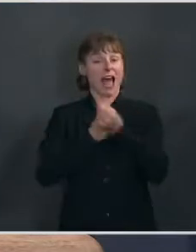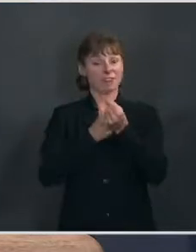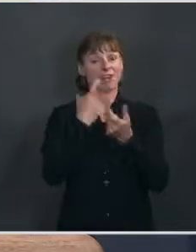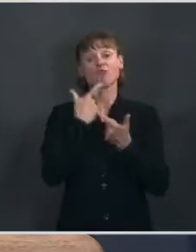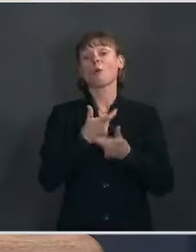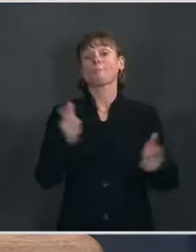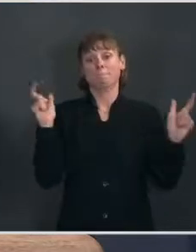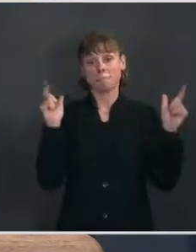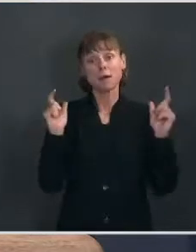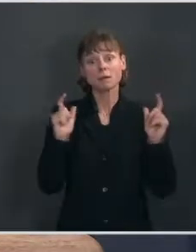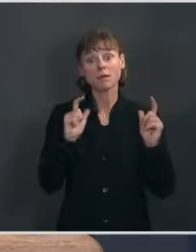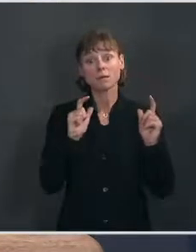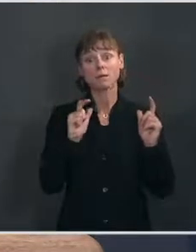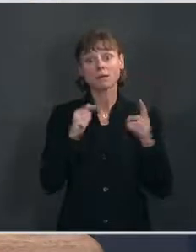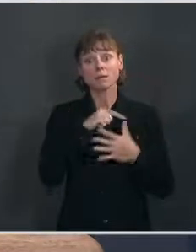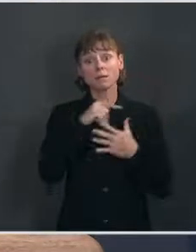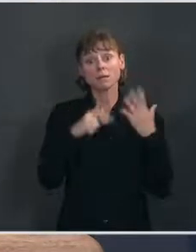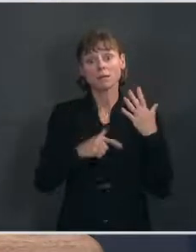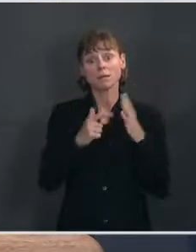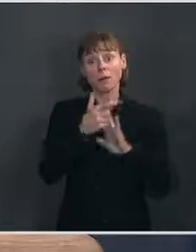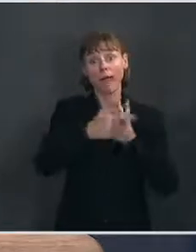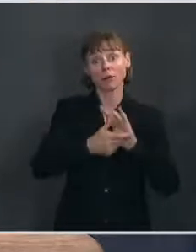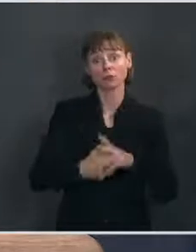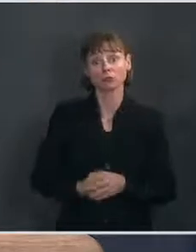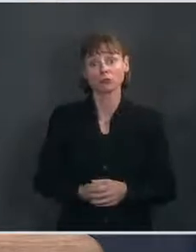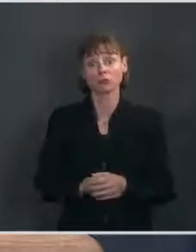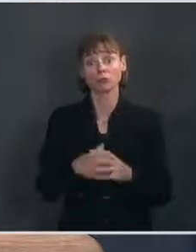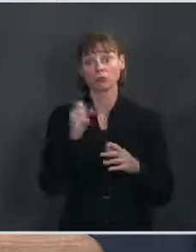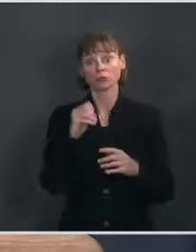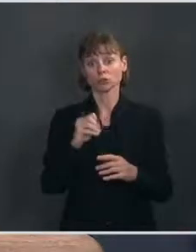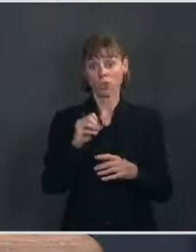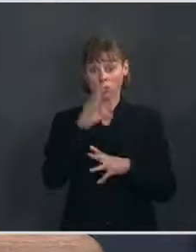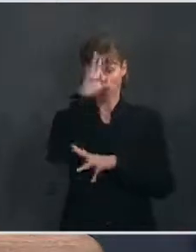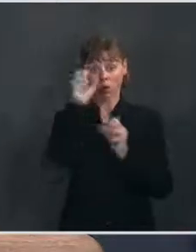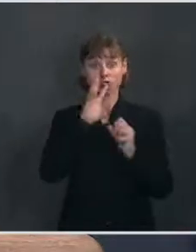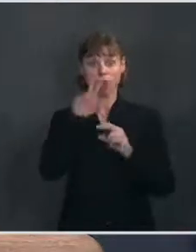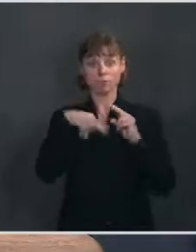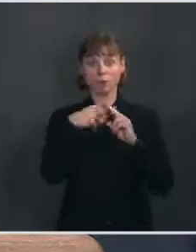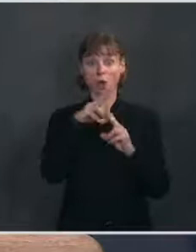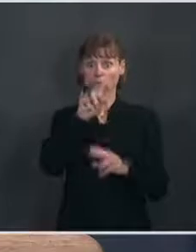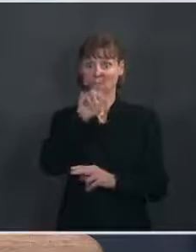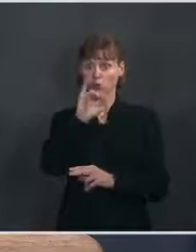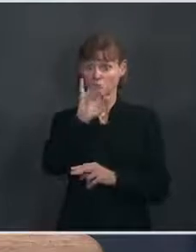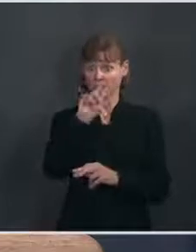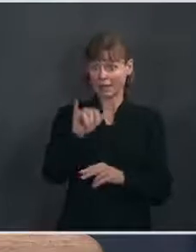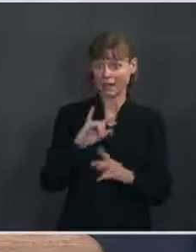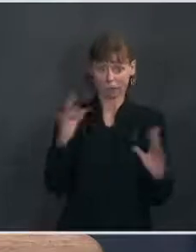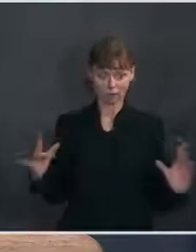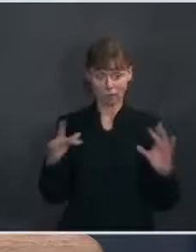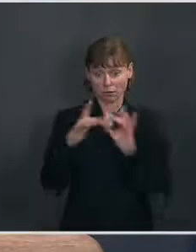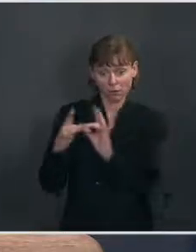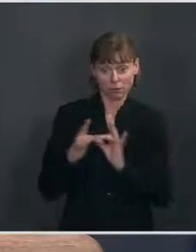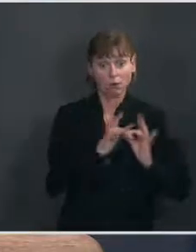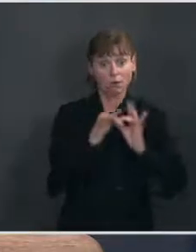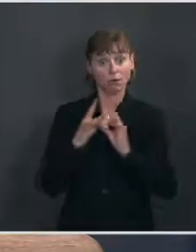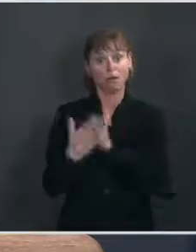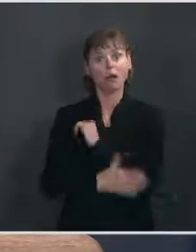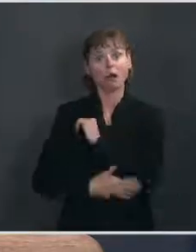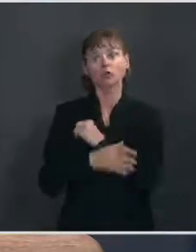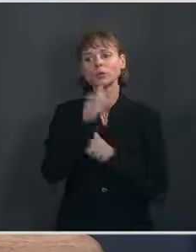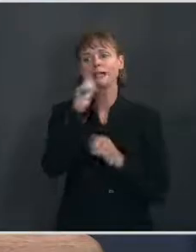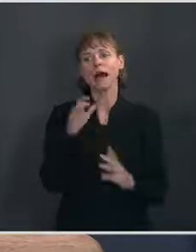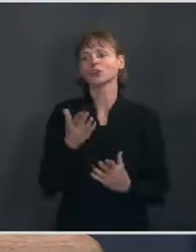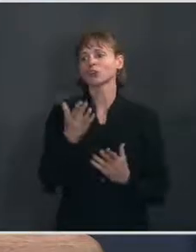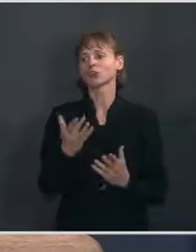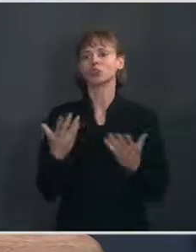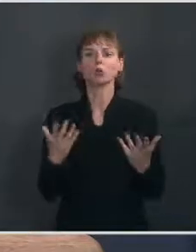package. So, you know, when the President talks about unifying the country and bringing the country together, he's not suggesting that he is going to